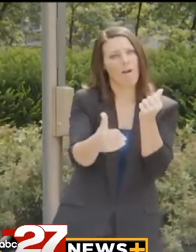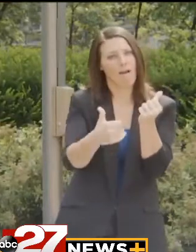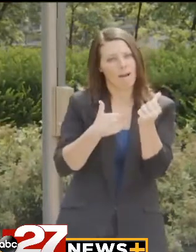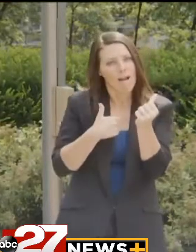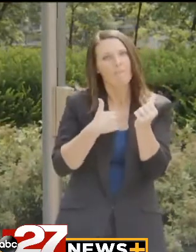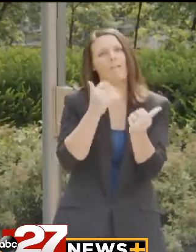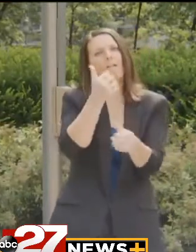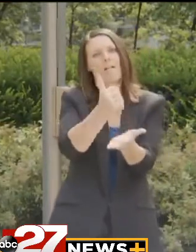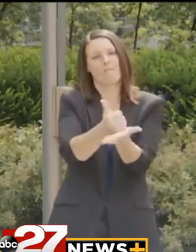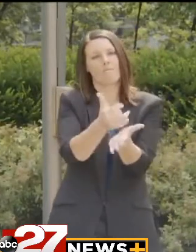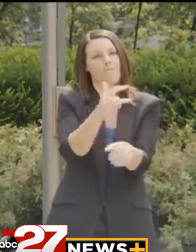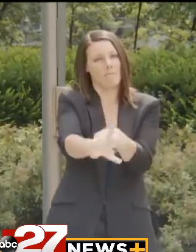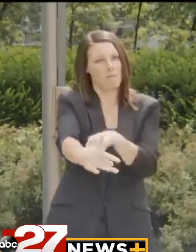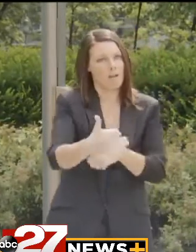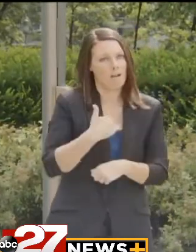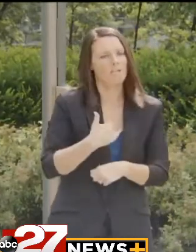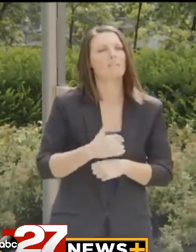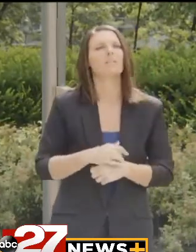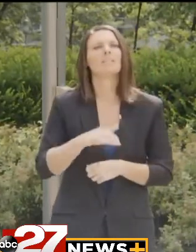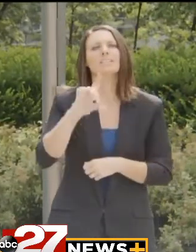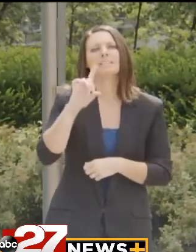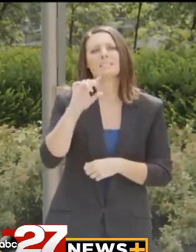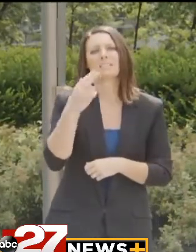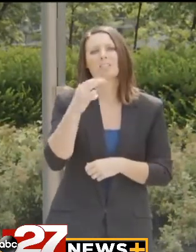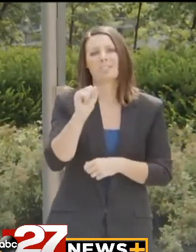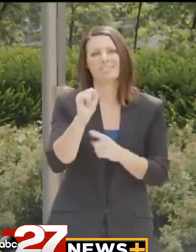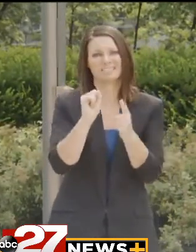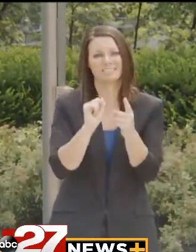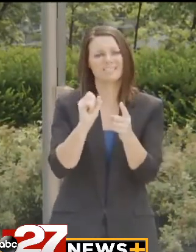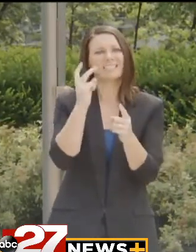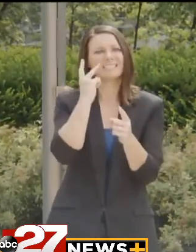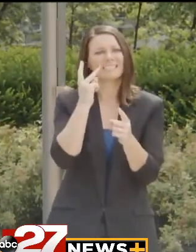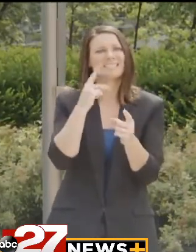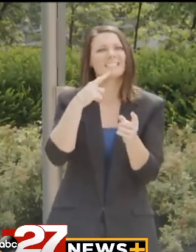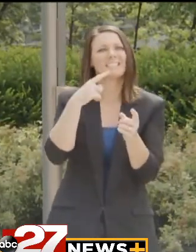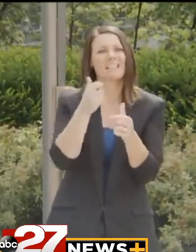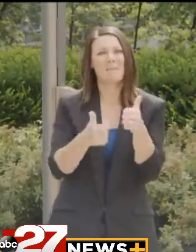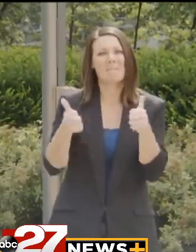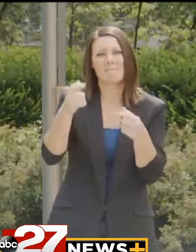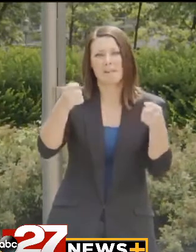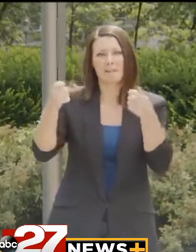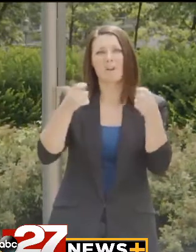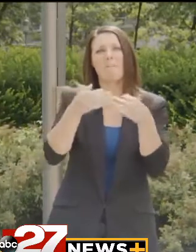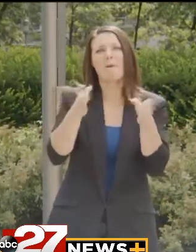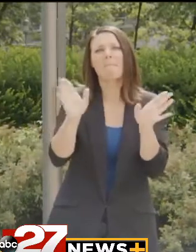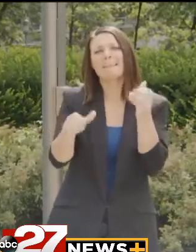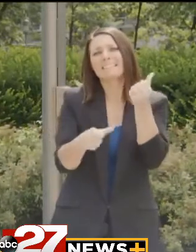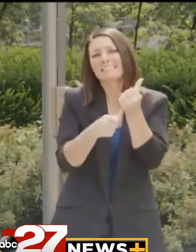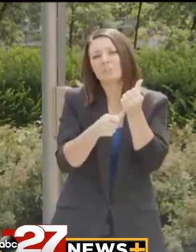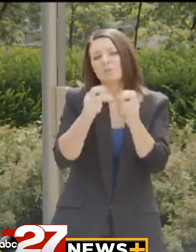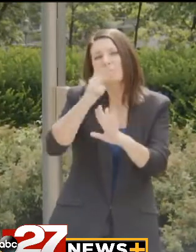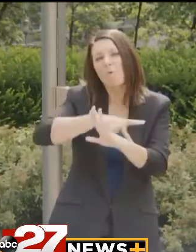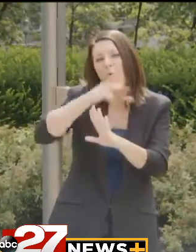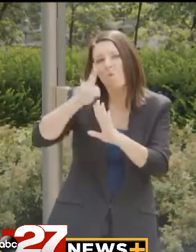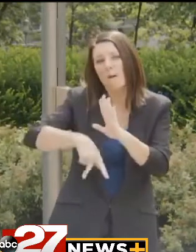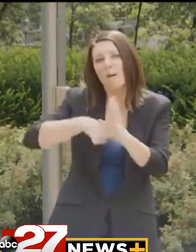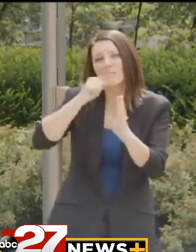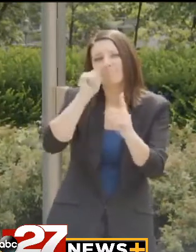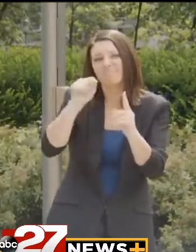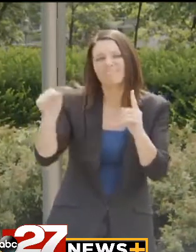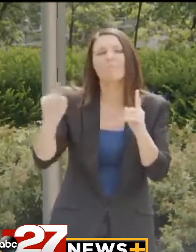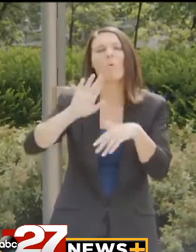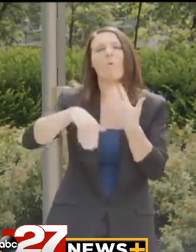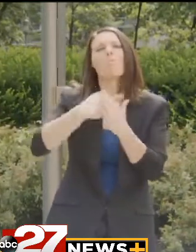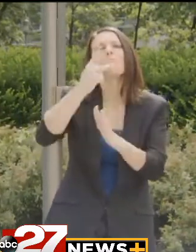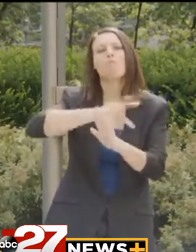available. DHS oversees the administration of Pennsylvania's public assistance programs. And these